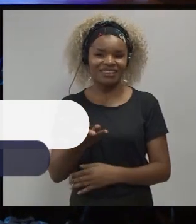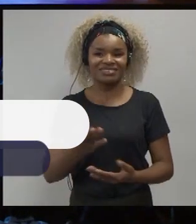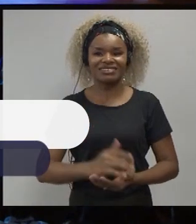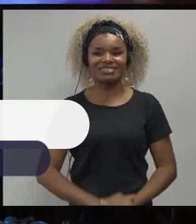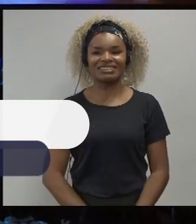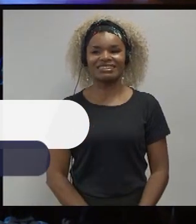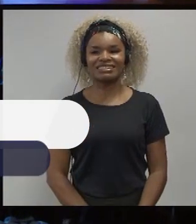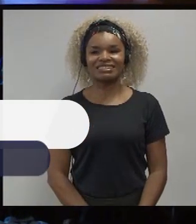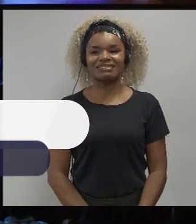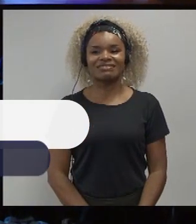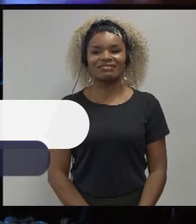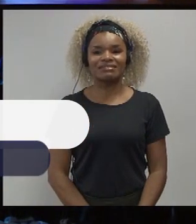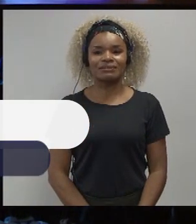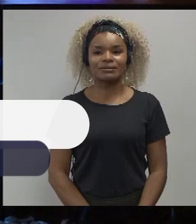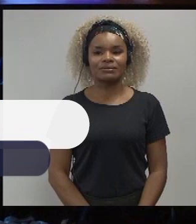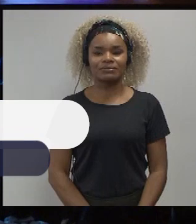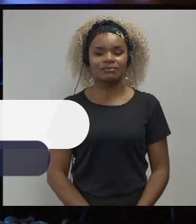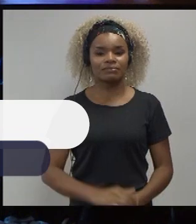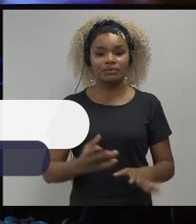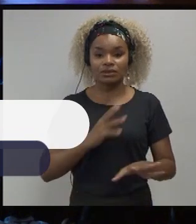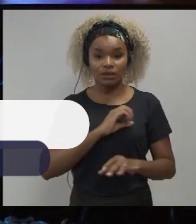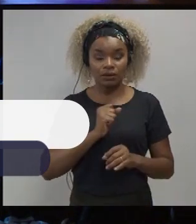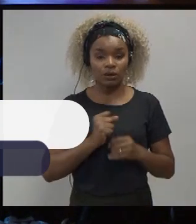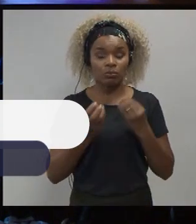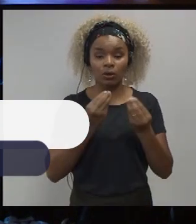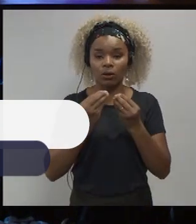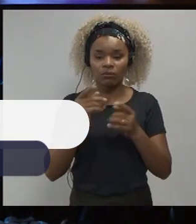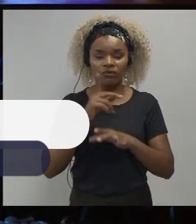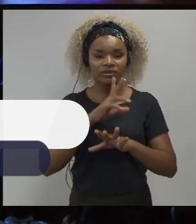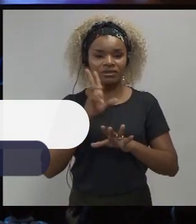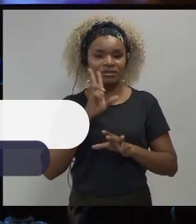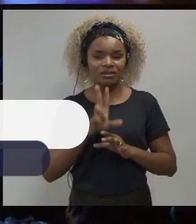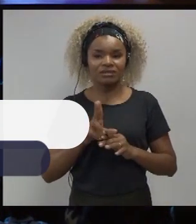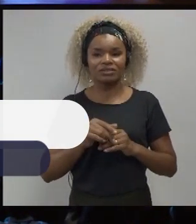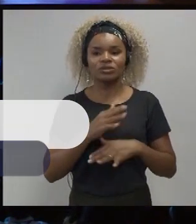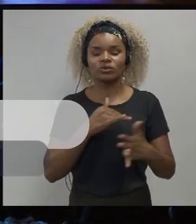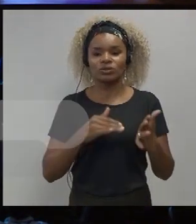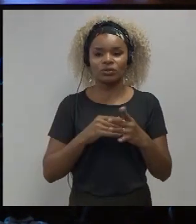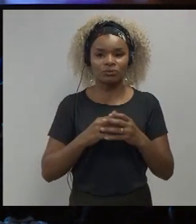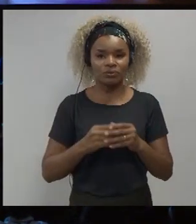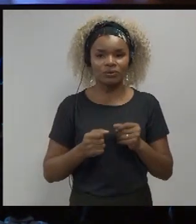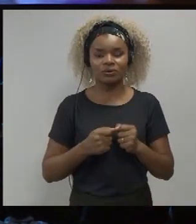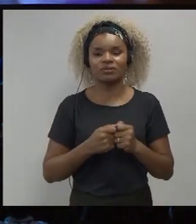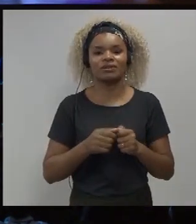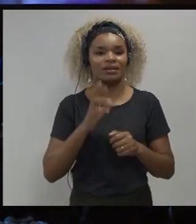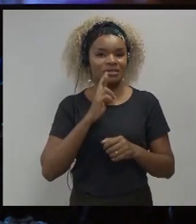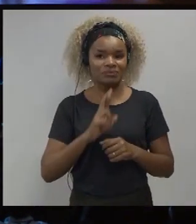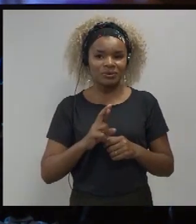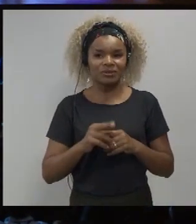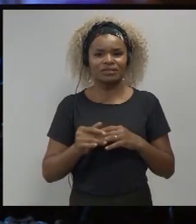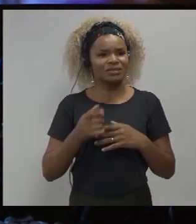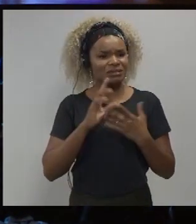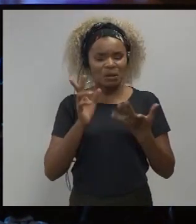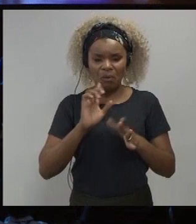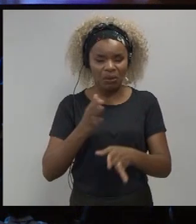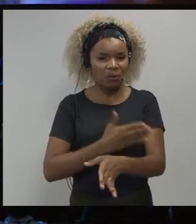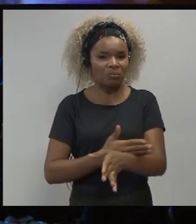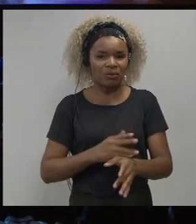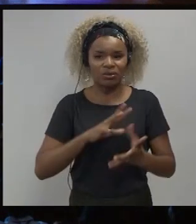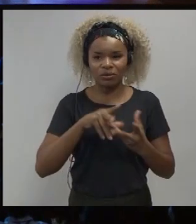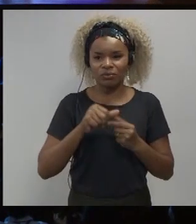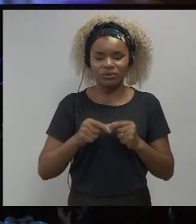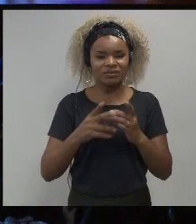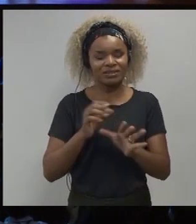good afternoon love how everybody responds this is unusual in the world you are unique